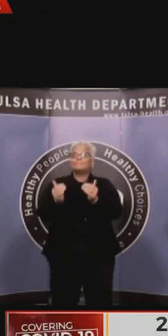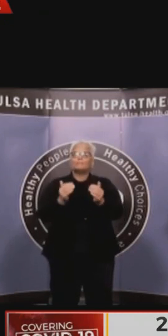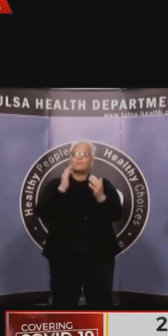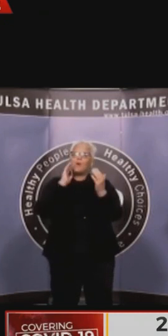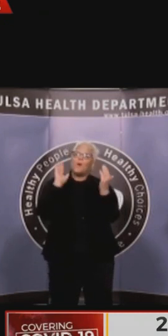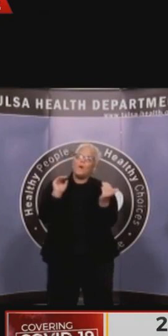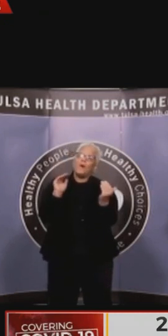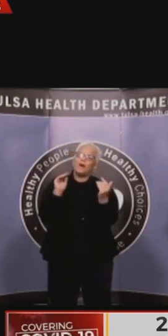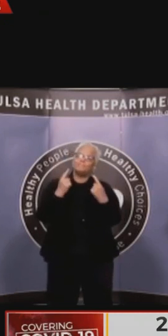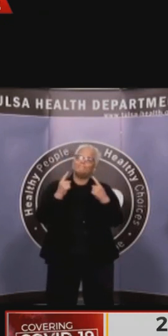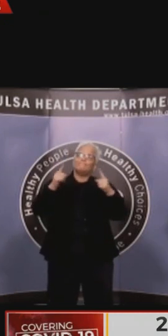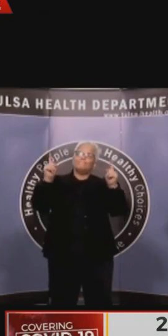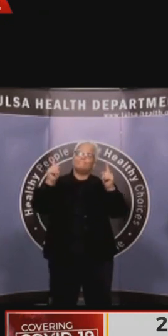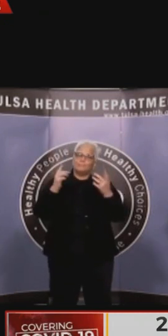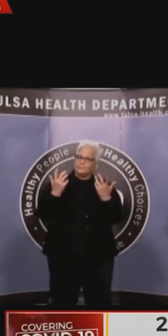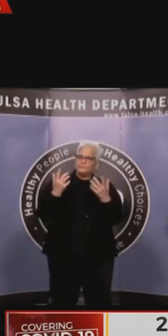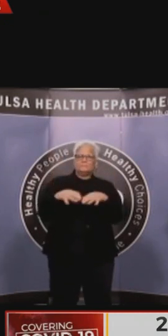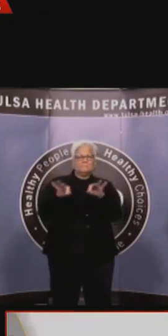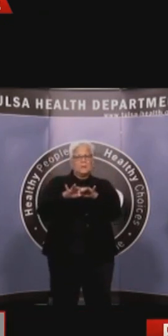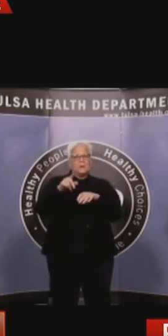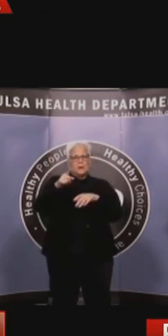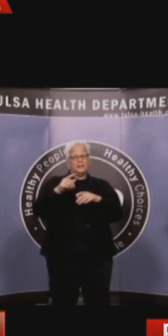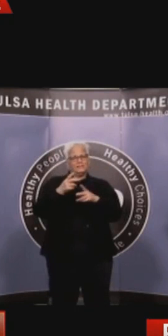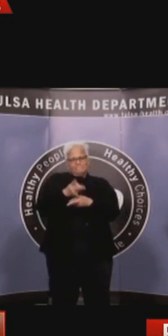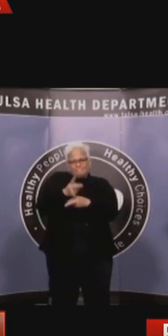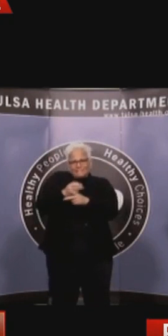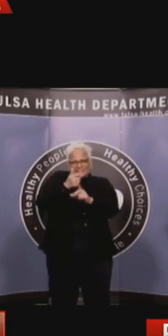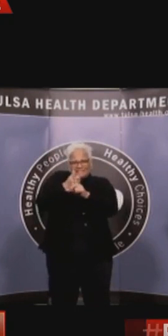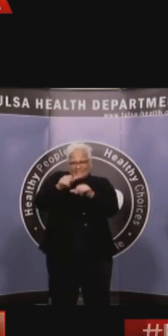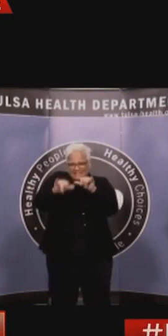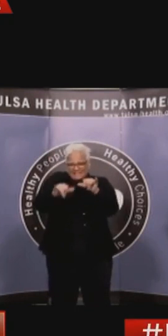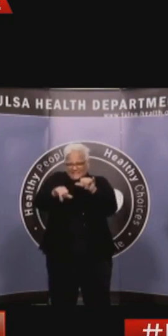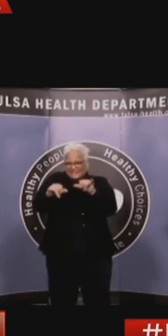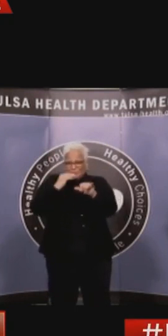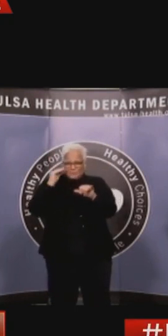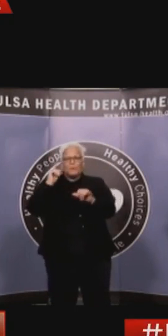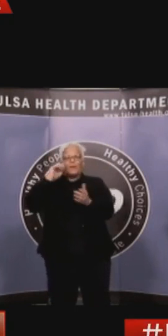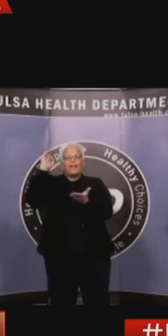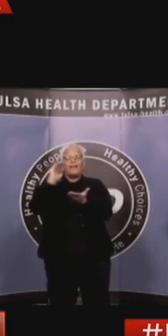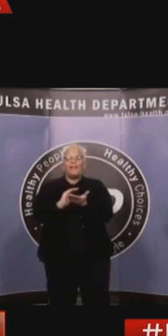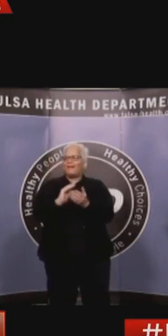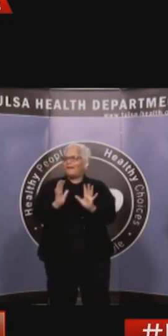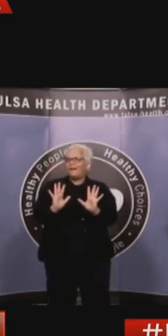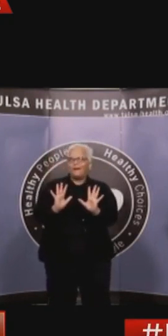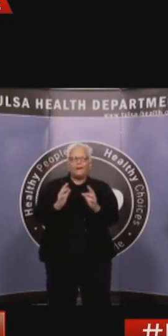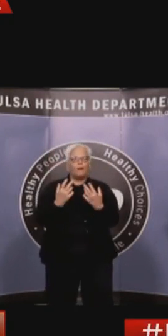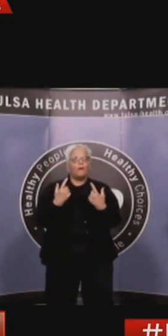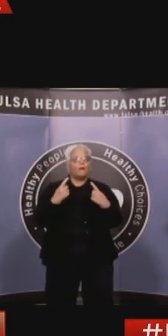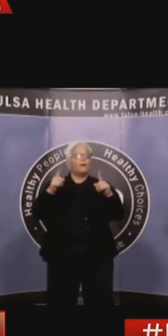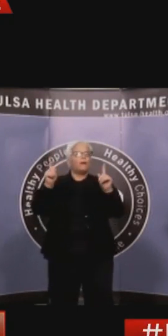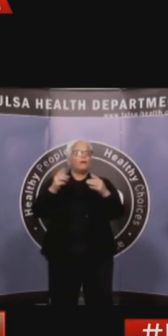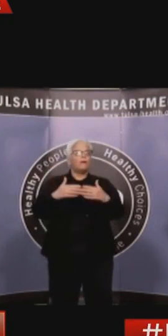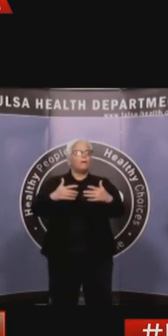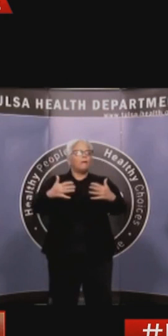remain in this one either. I want to remind you all that life is a series of seasons. We, too, have circles and rhythms to our